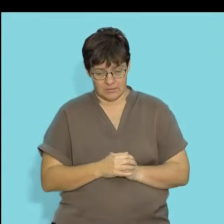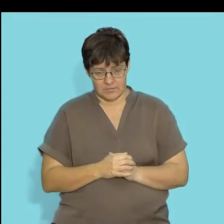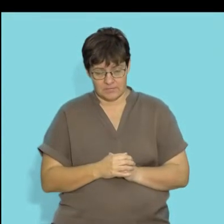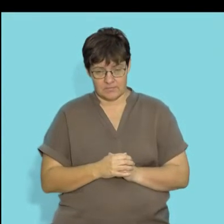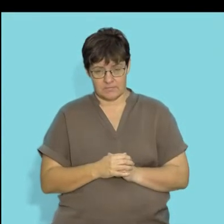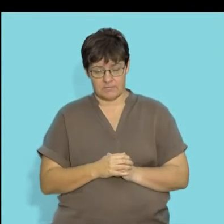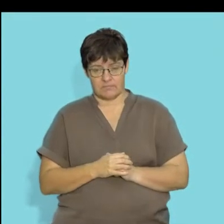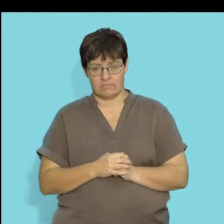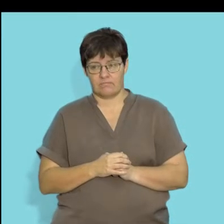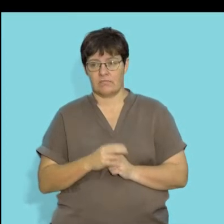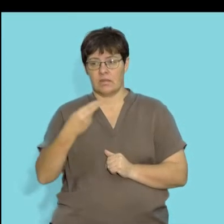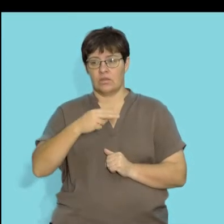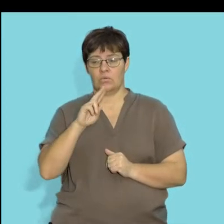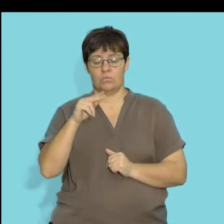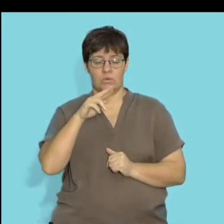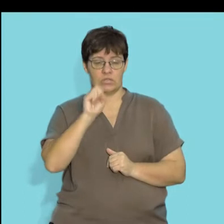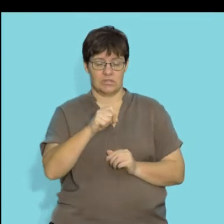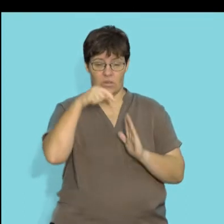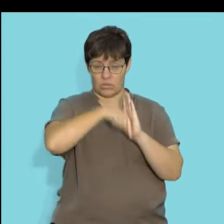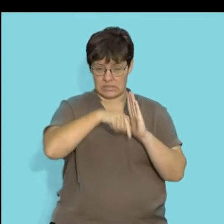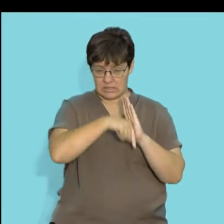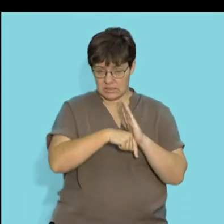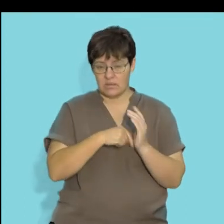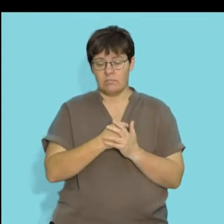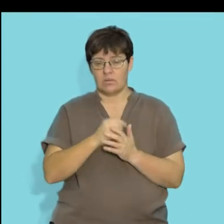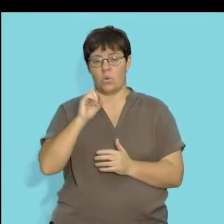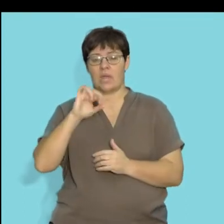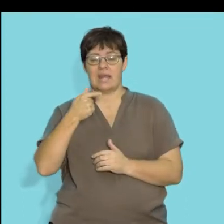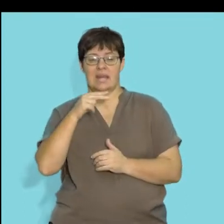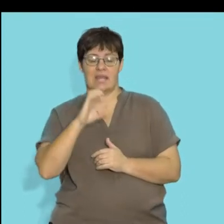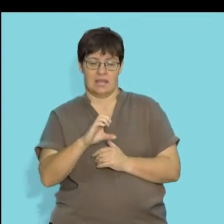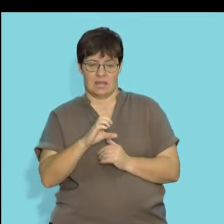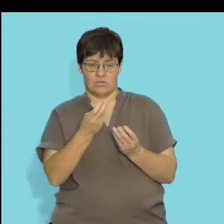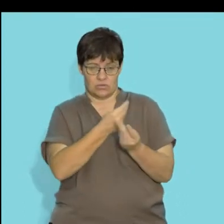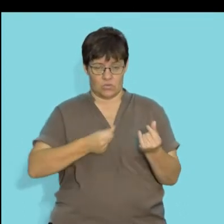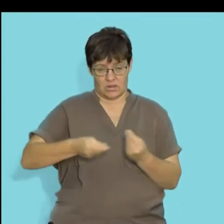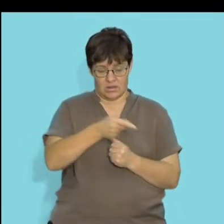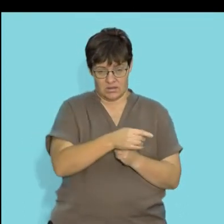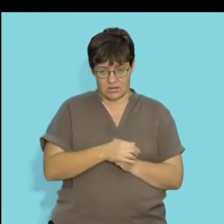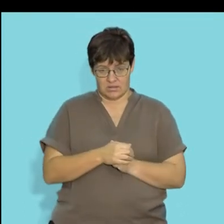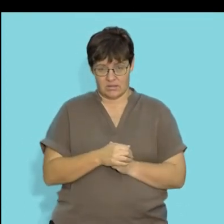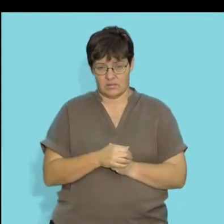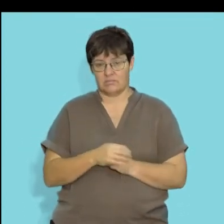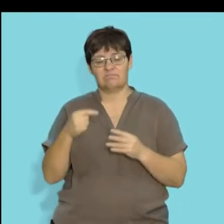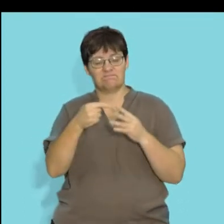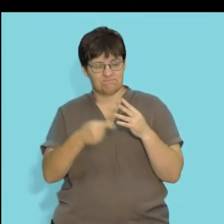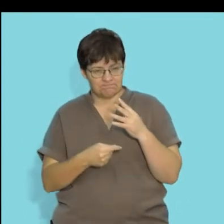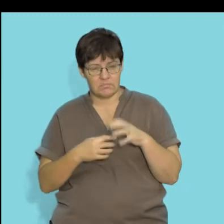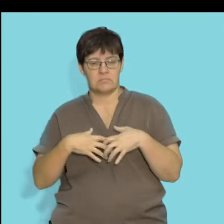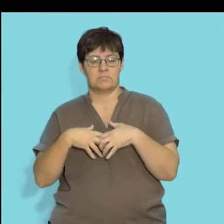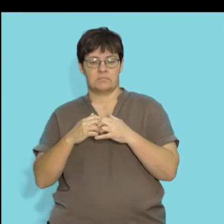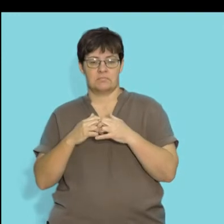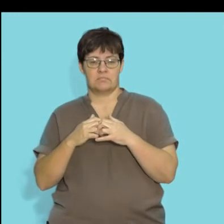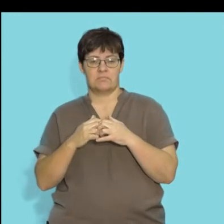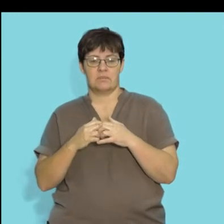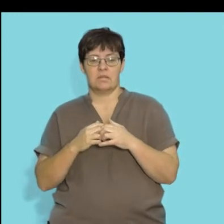live. The humus content again is the organic component of soil. And these are essentially